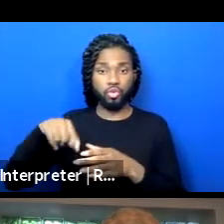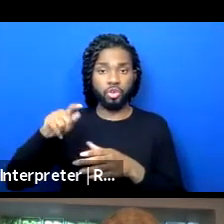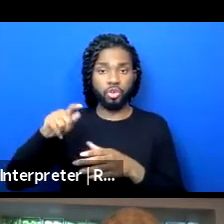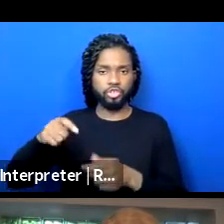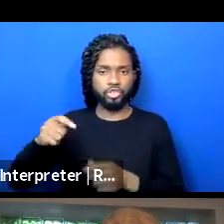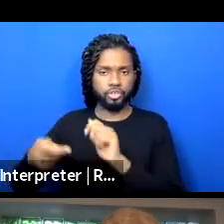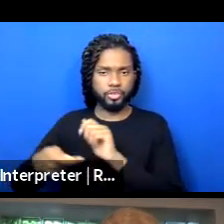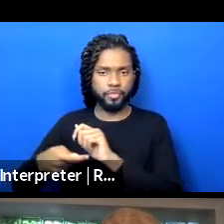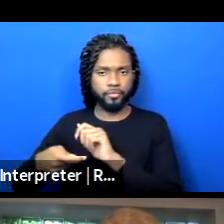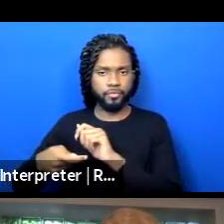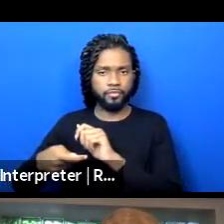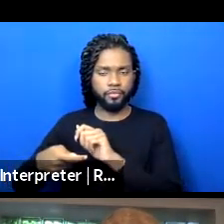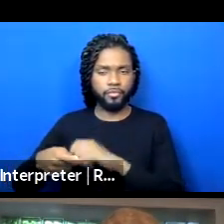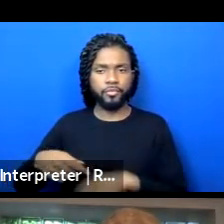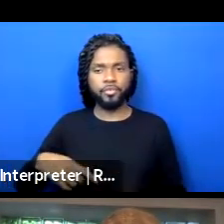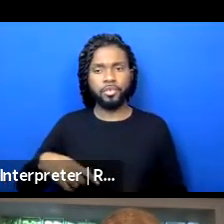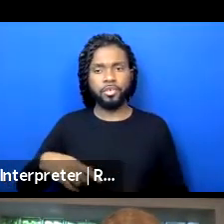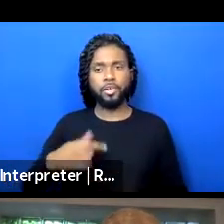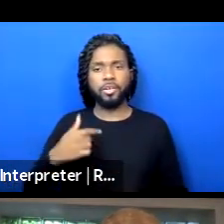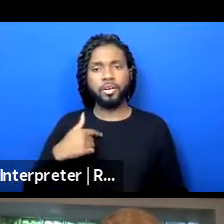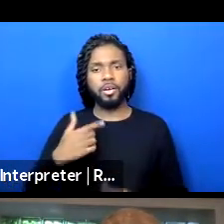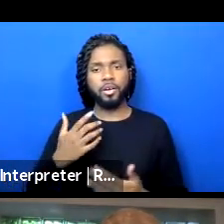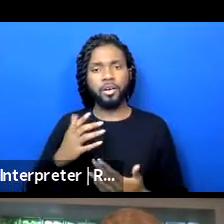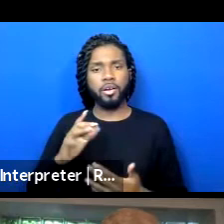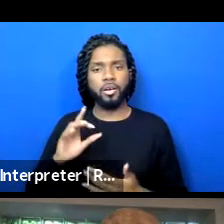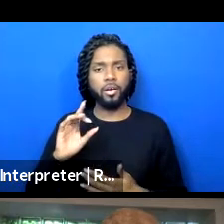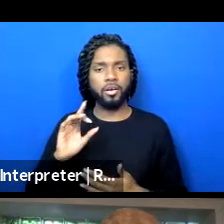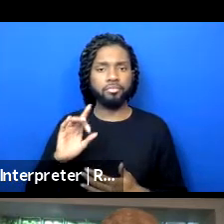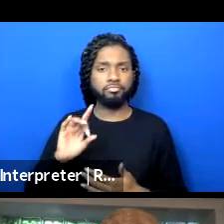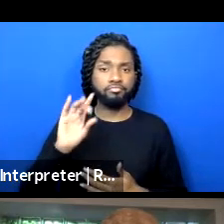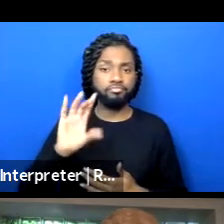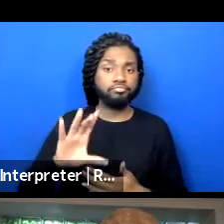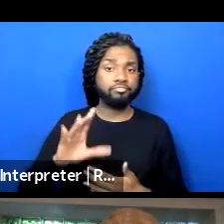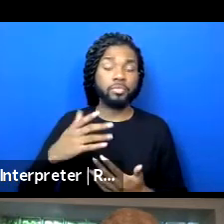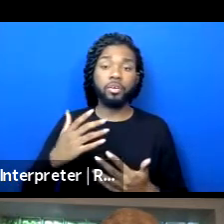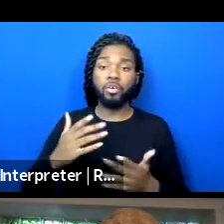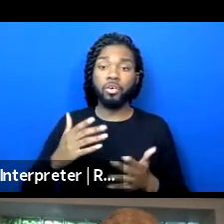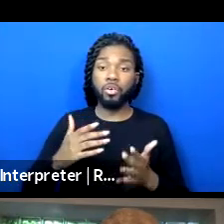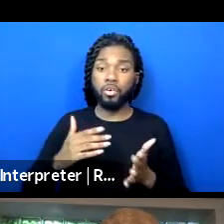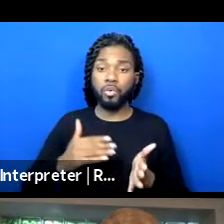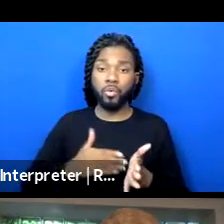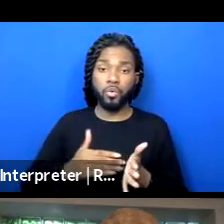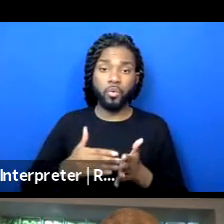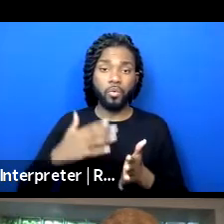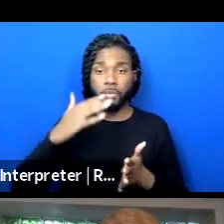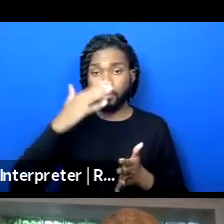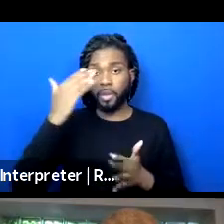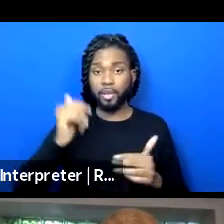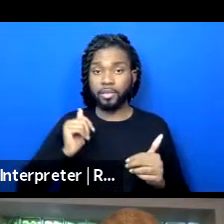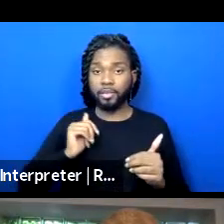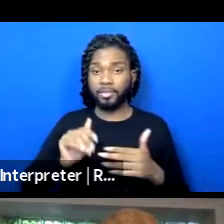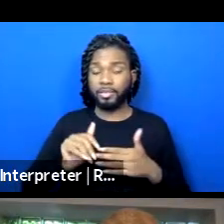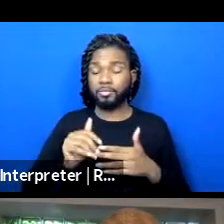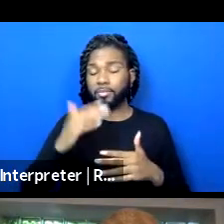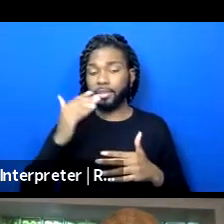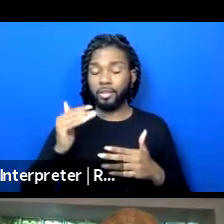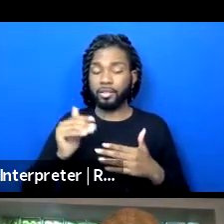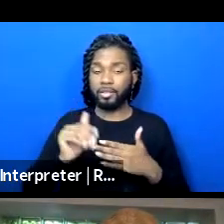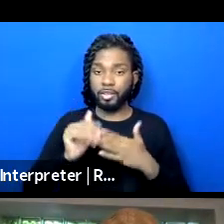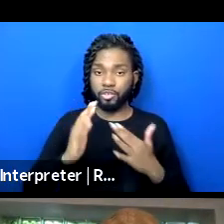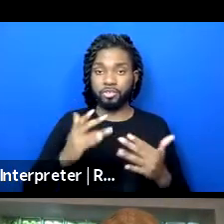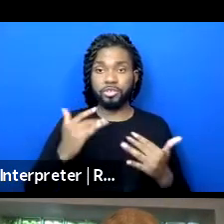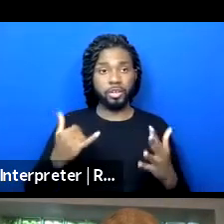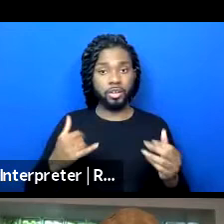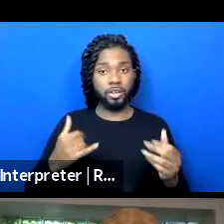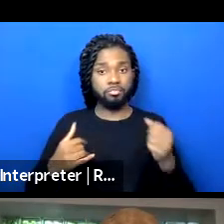um, I offered that a lot of black leaders are being, um, put into positions of power now during this